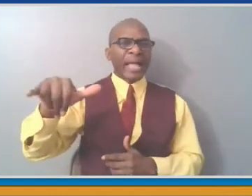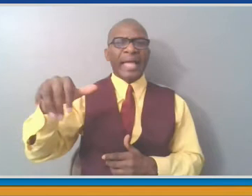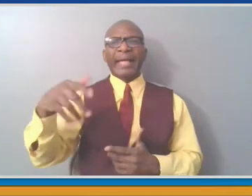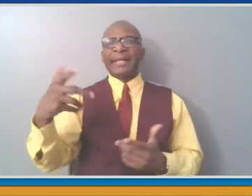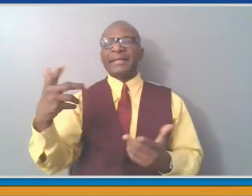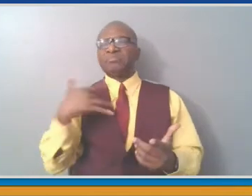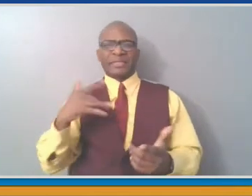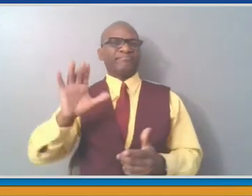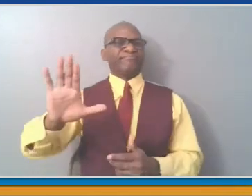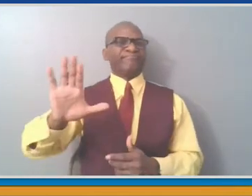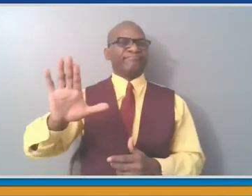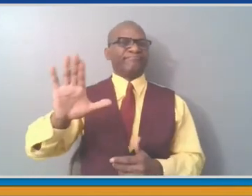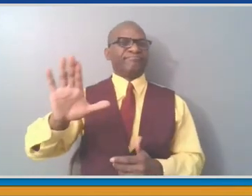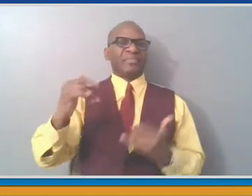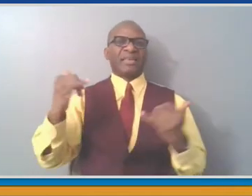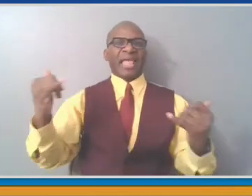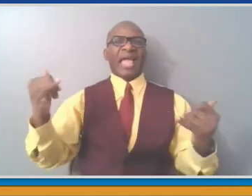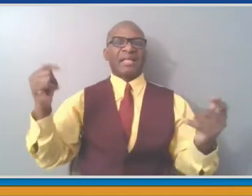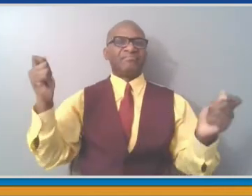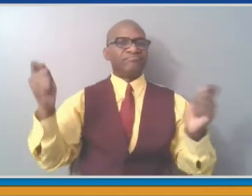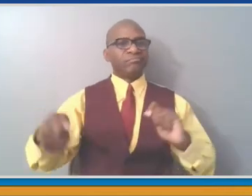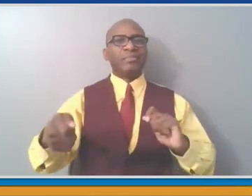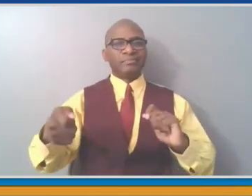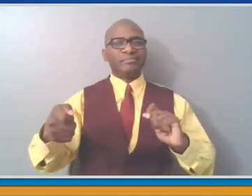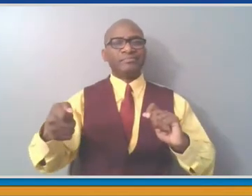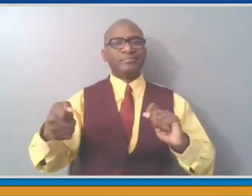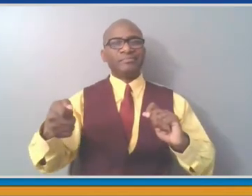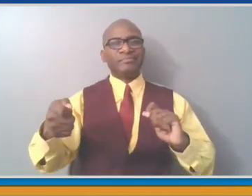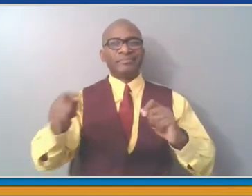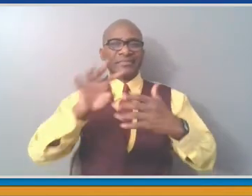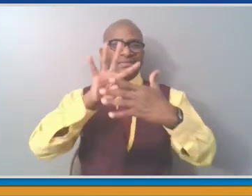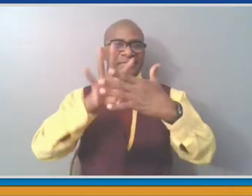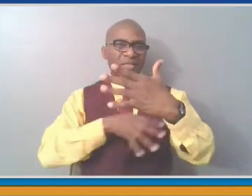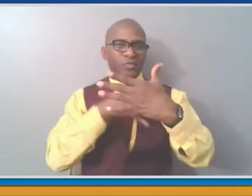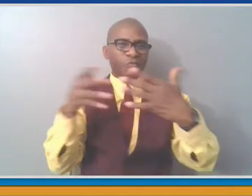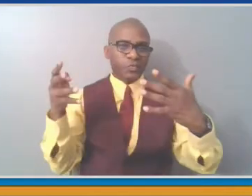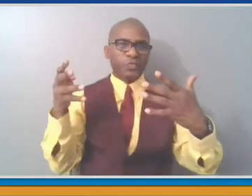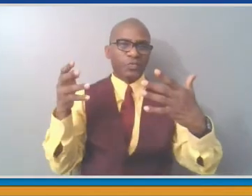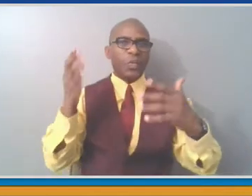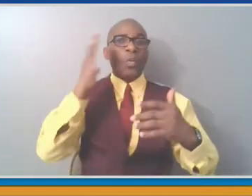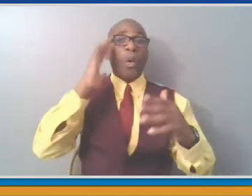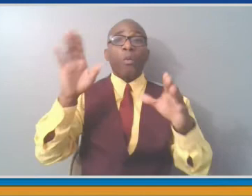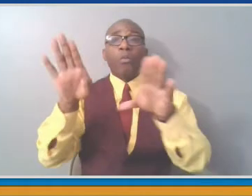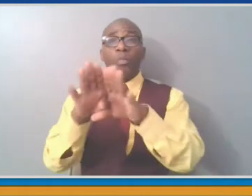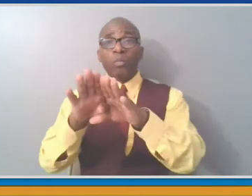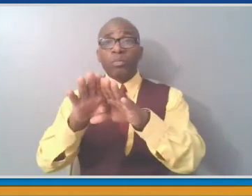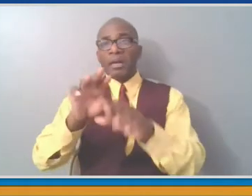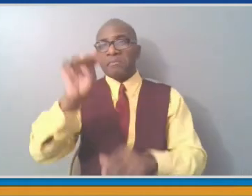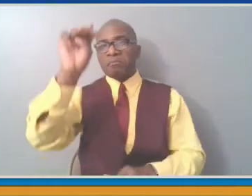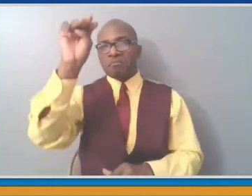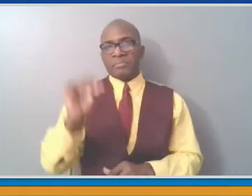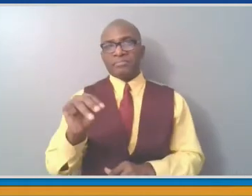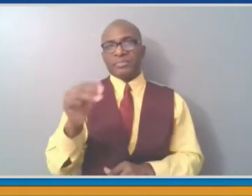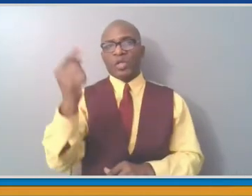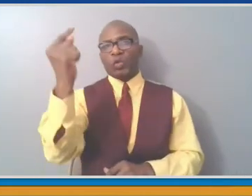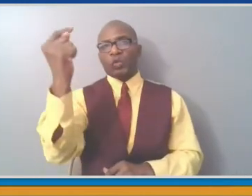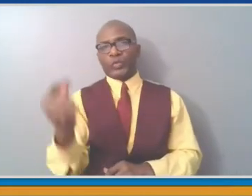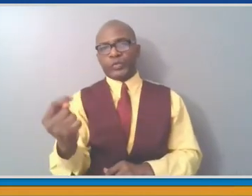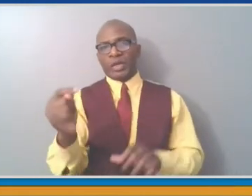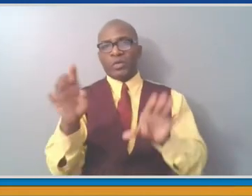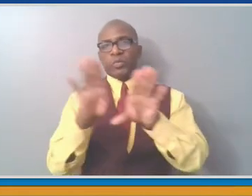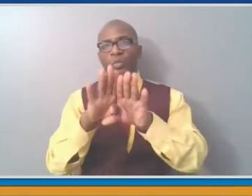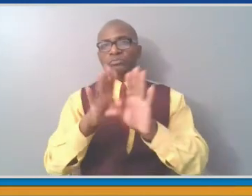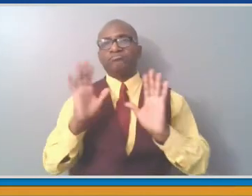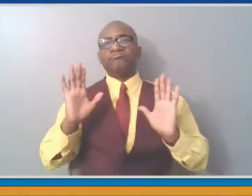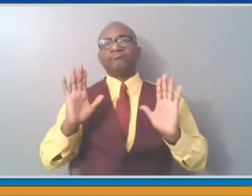closed. At Playland, at the pools, and at the beaches, we have to go through a much more elaborate protocol than